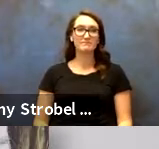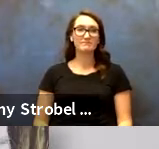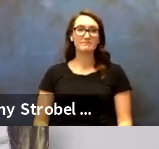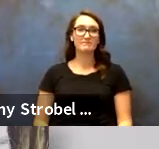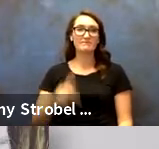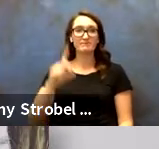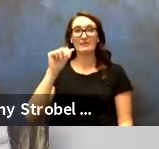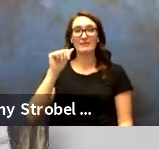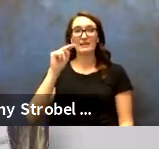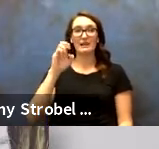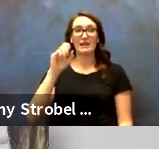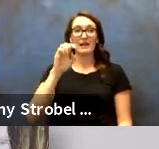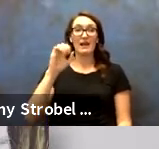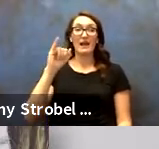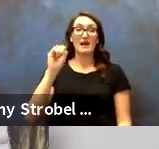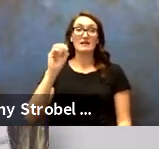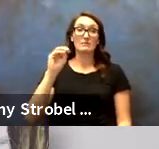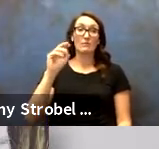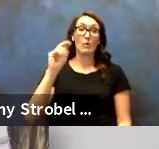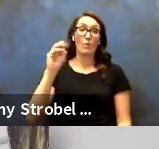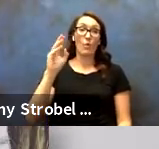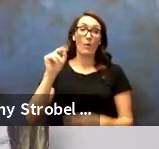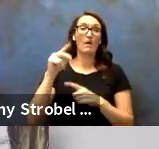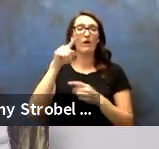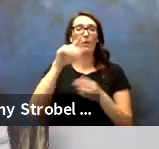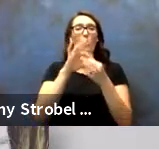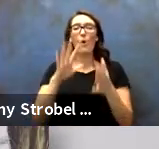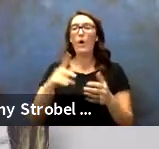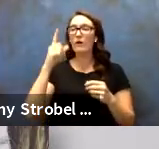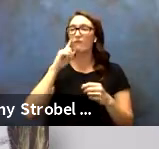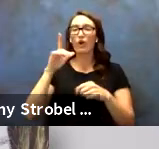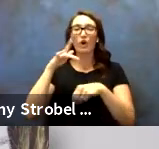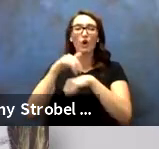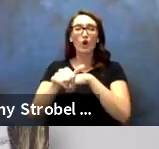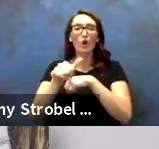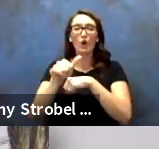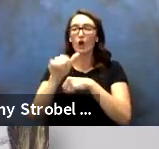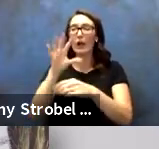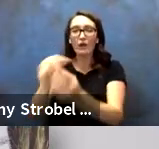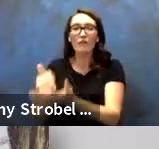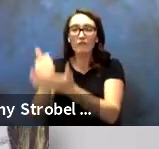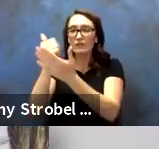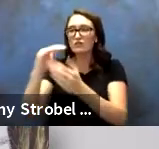Danette Isom-Norman, Coordinator for Early Intervention Child Development, five years.